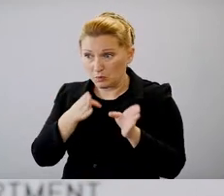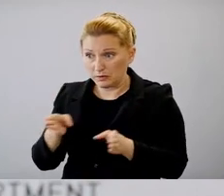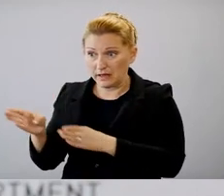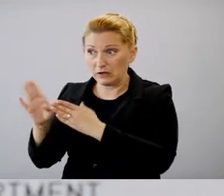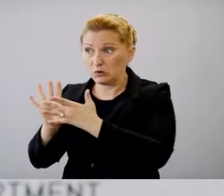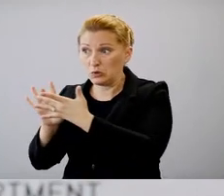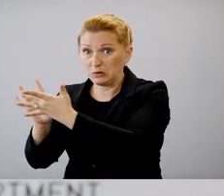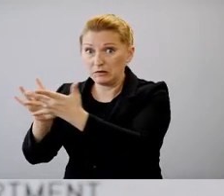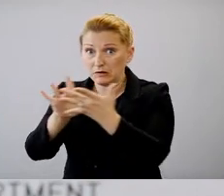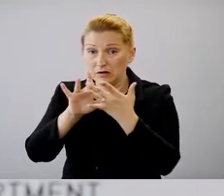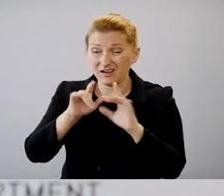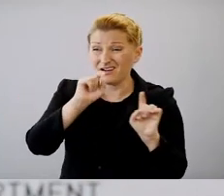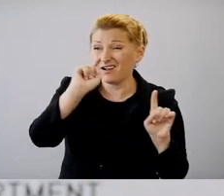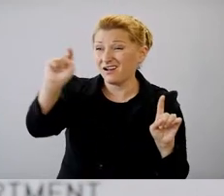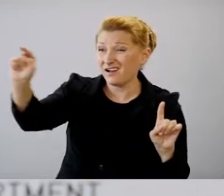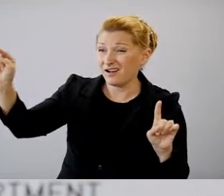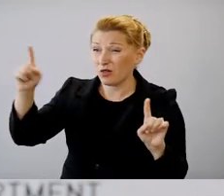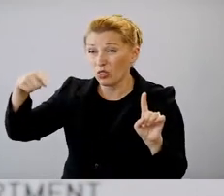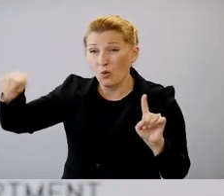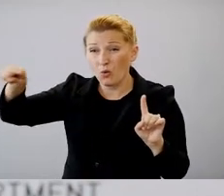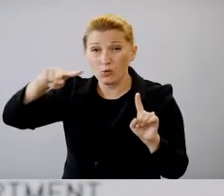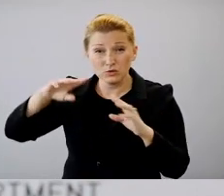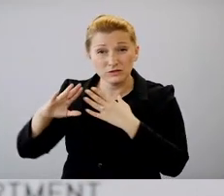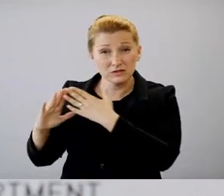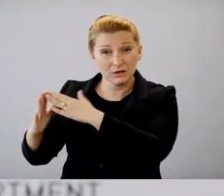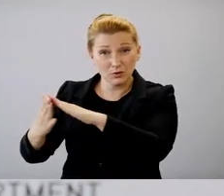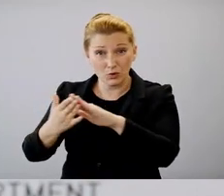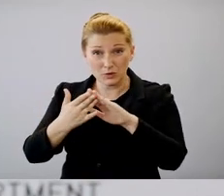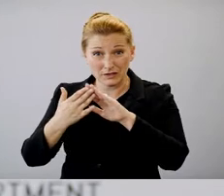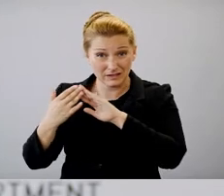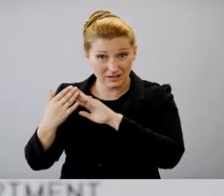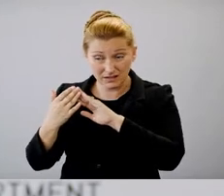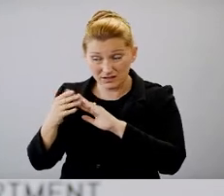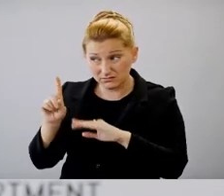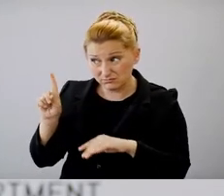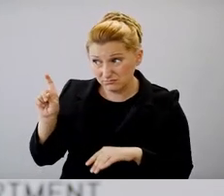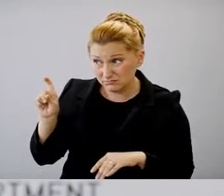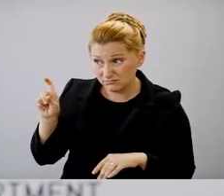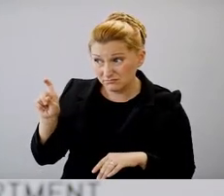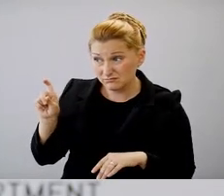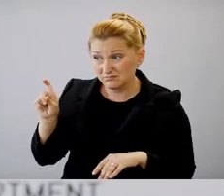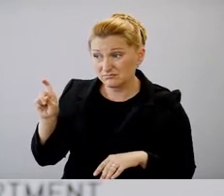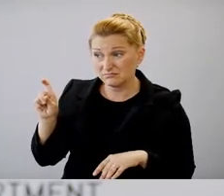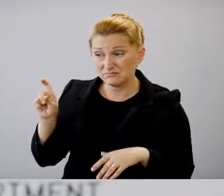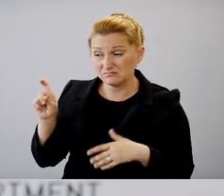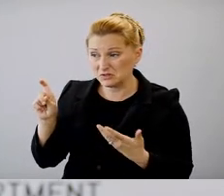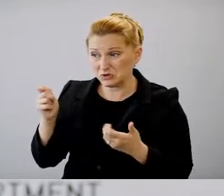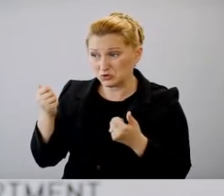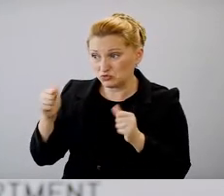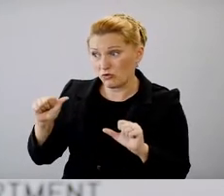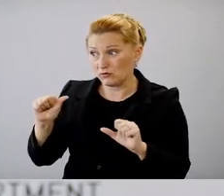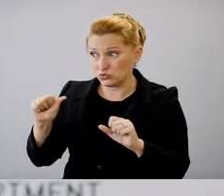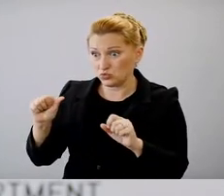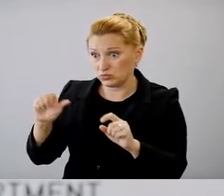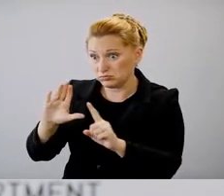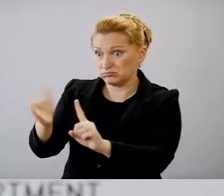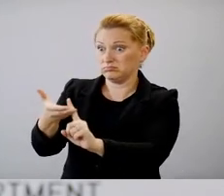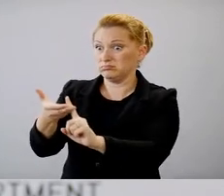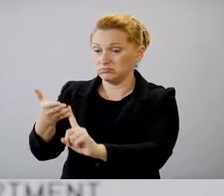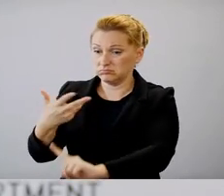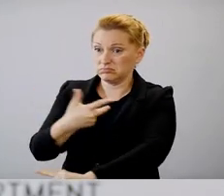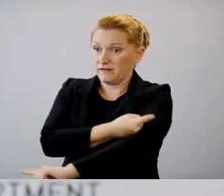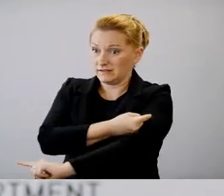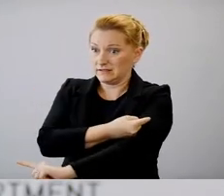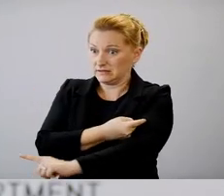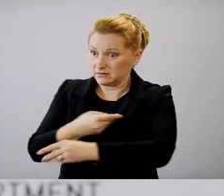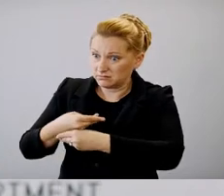increase here to try to reach out to these more rural communities, um, to get, you know, vaccines and